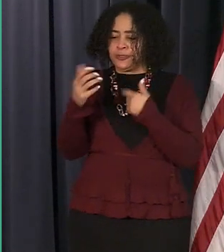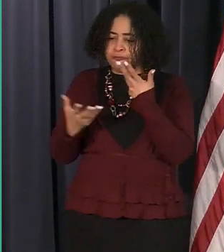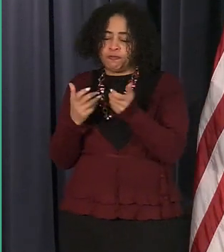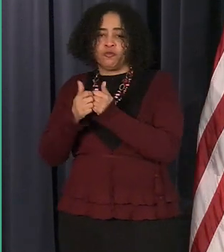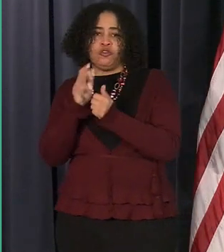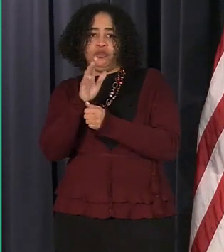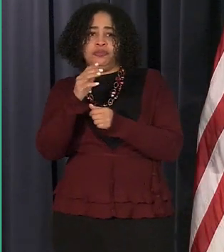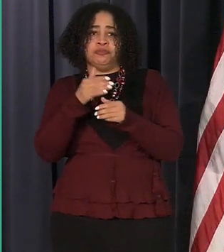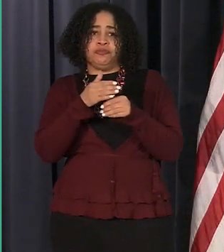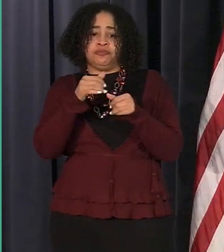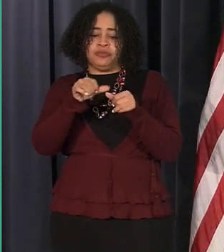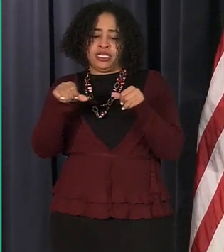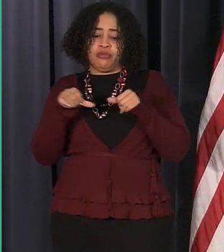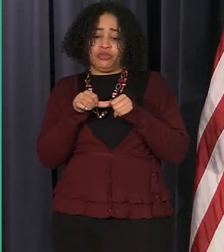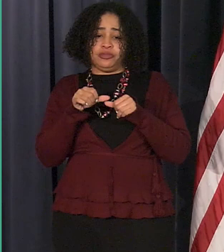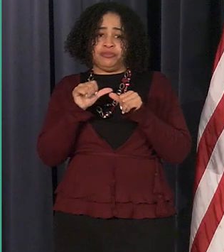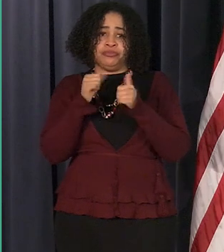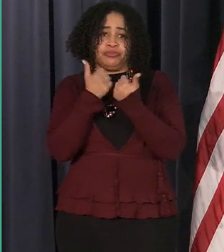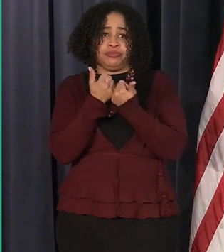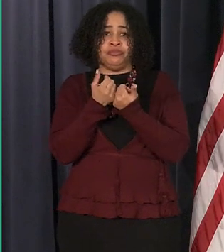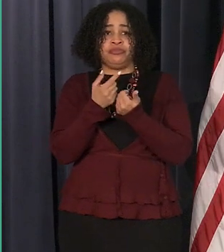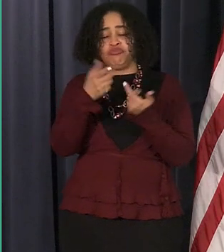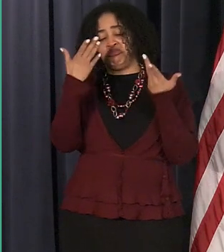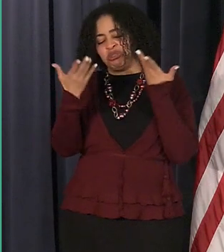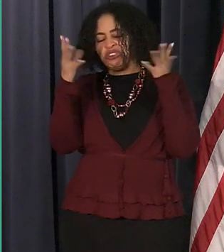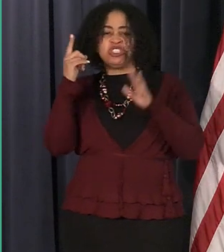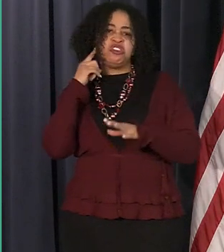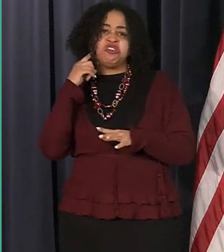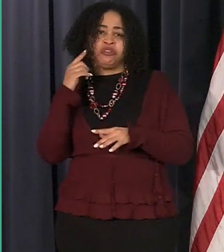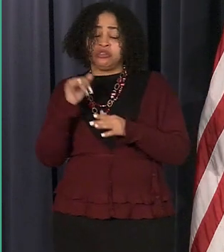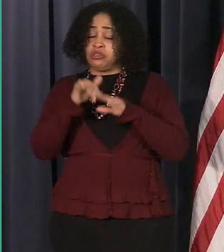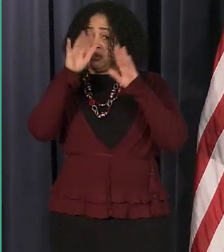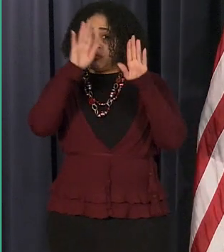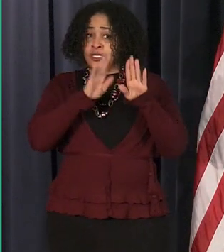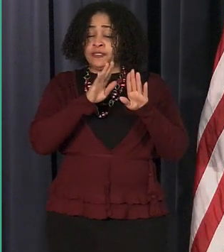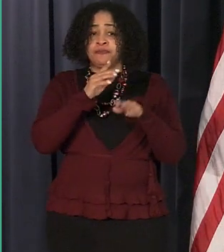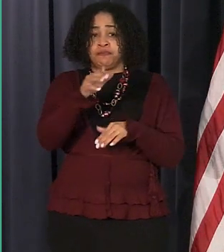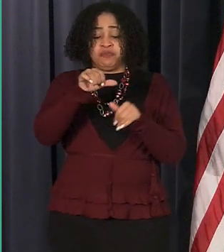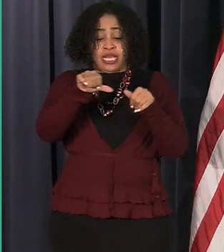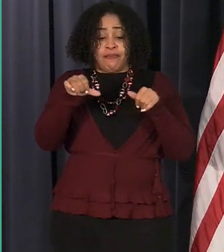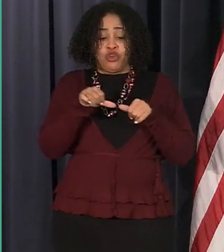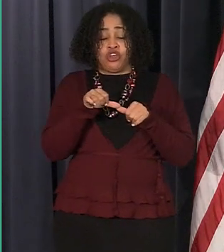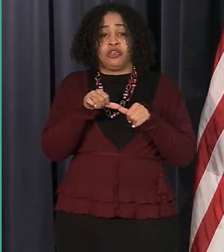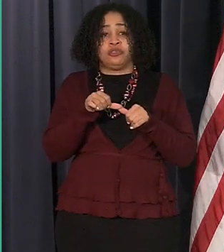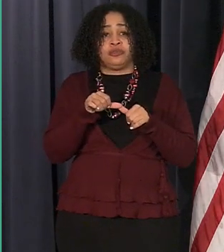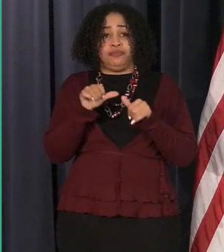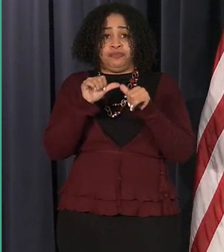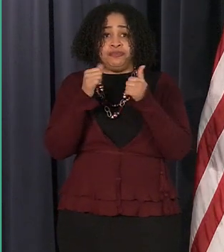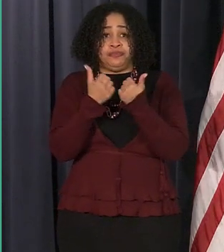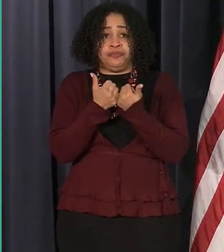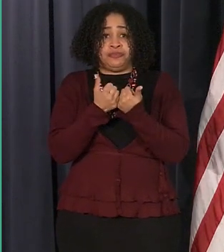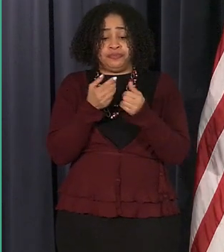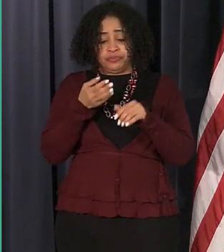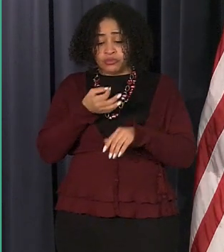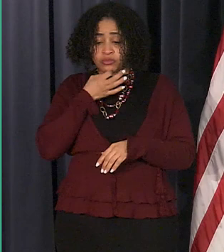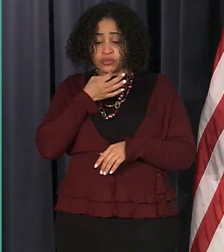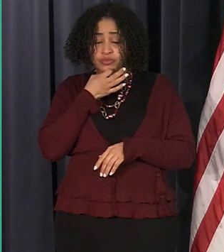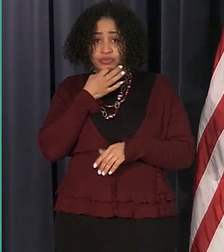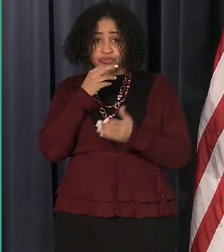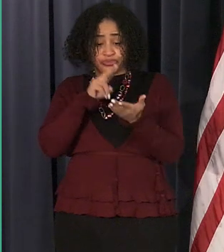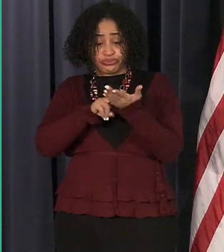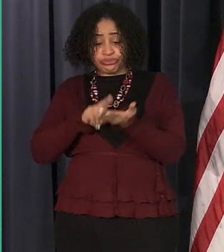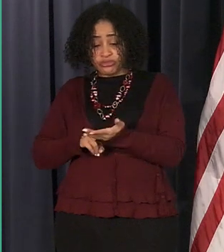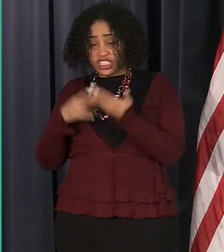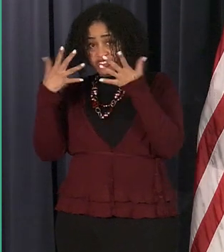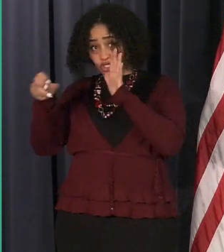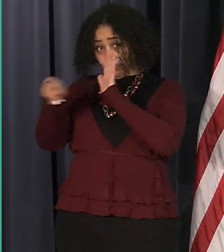well have already heard about this by now which is great through your neighborhood association soon as the plumbing contractors are